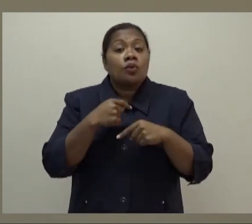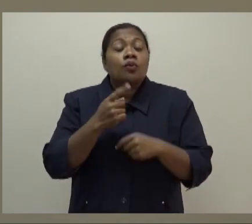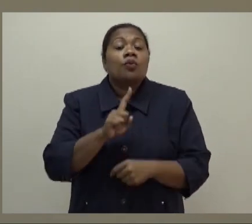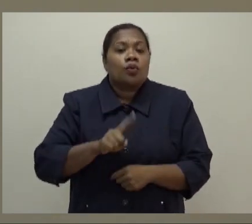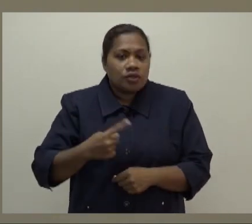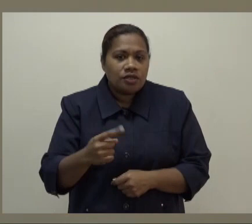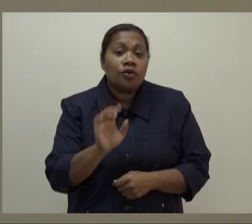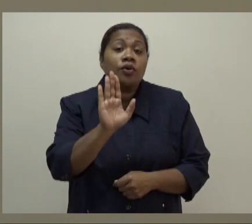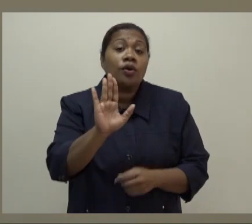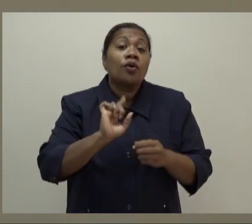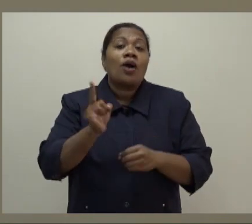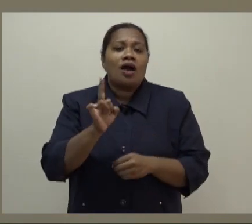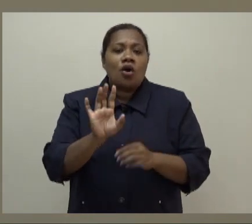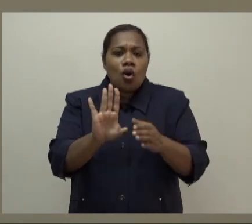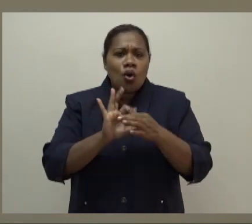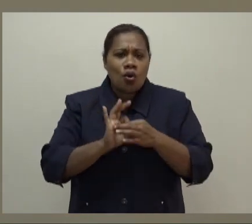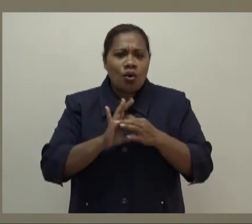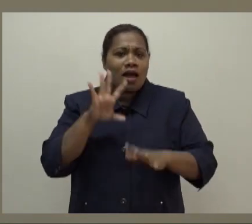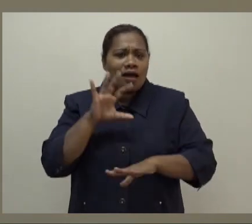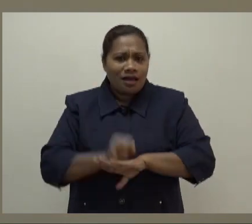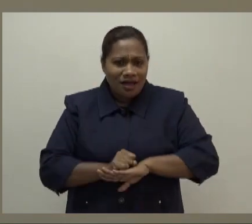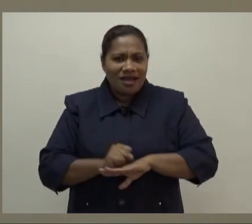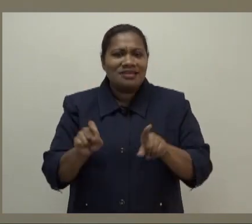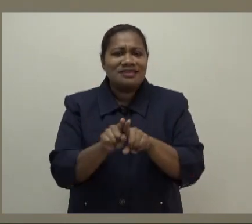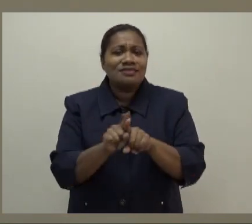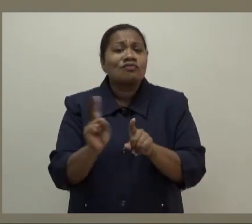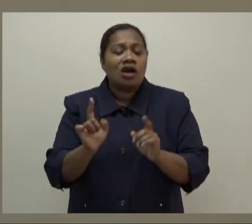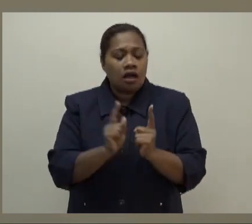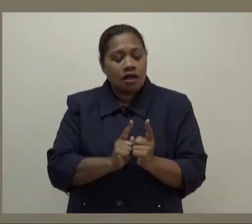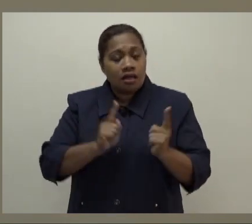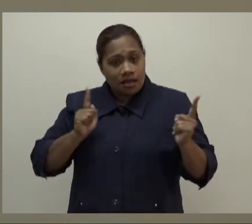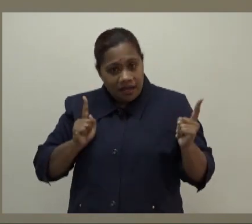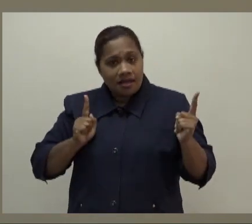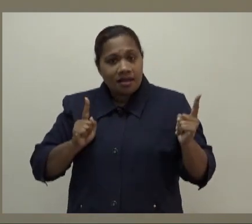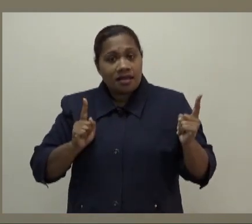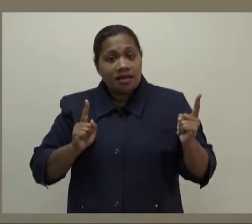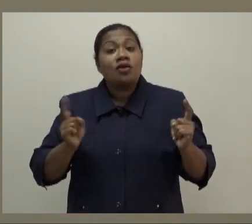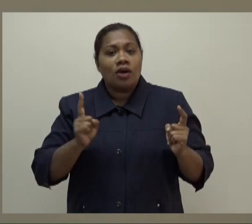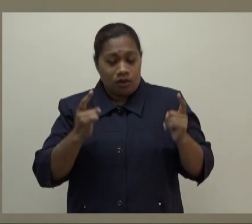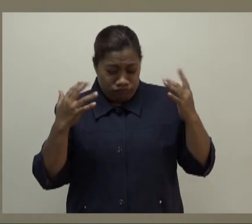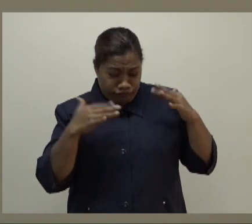personal COVID-19 habits as regards to physical distancing and avoiding crowds.